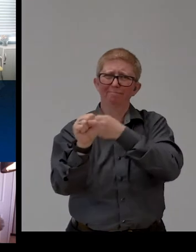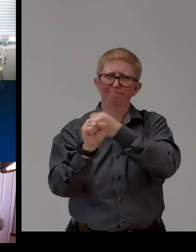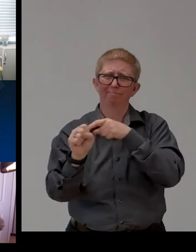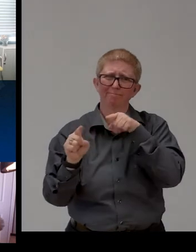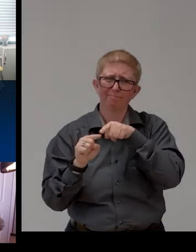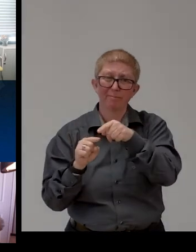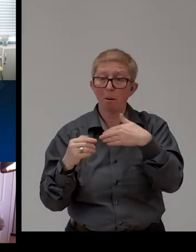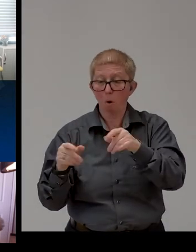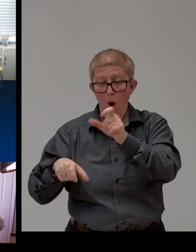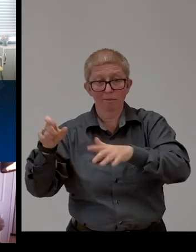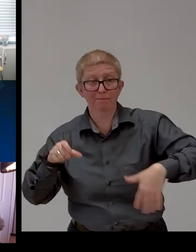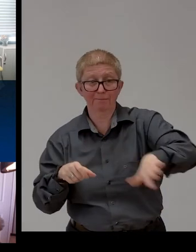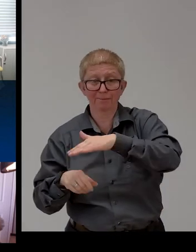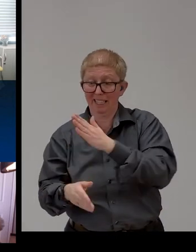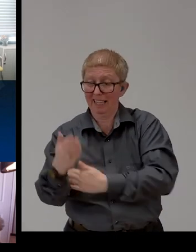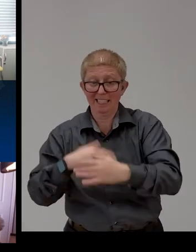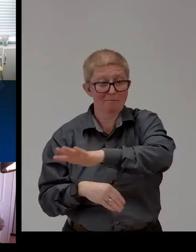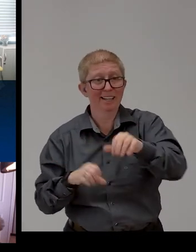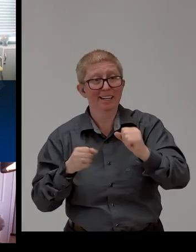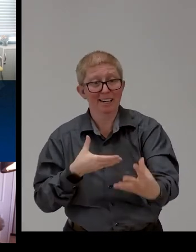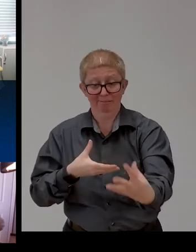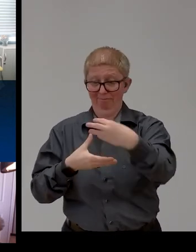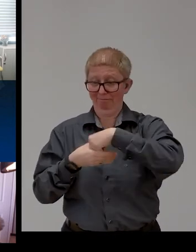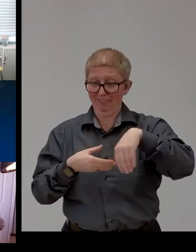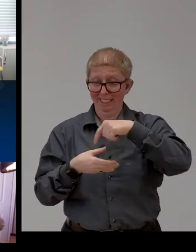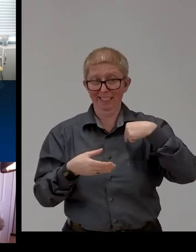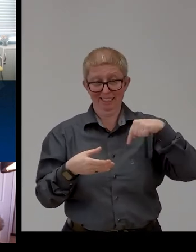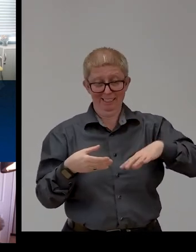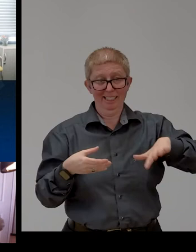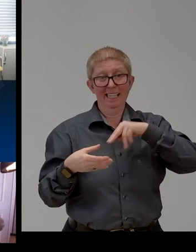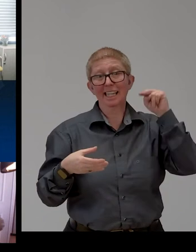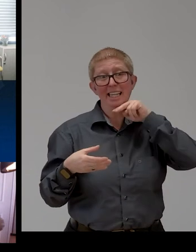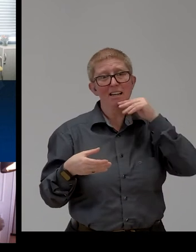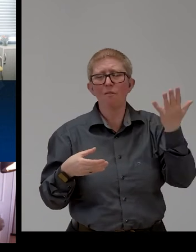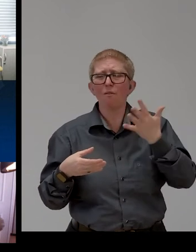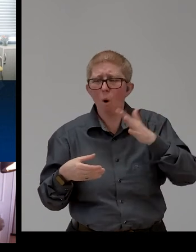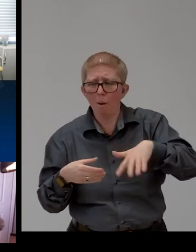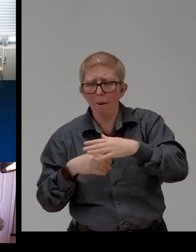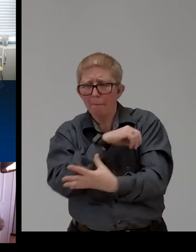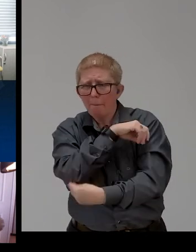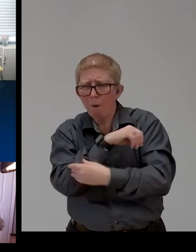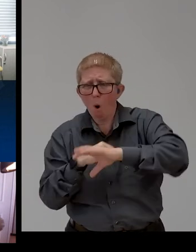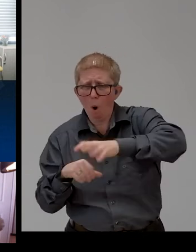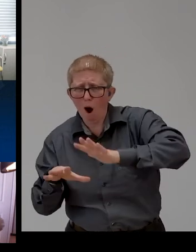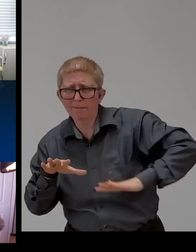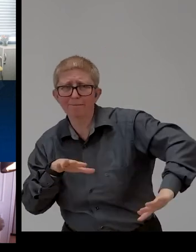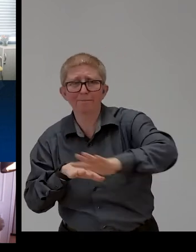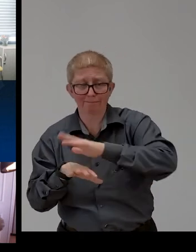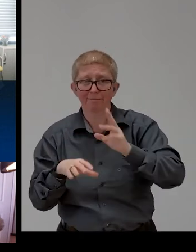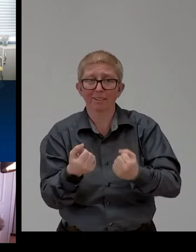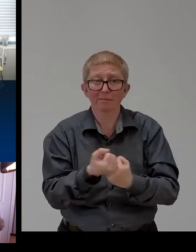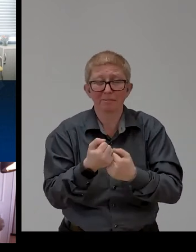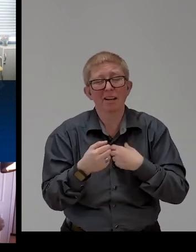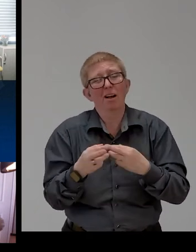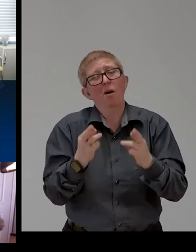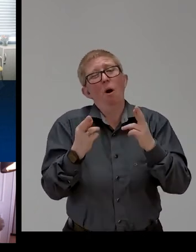with disability in Nigeria and other low- and middle-income countries. We will collectively shape our future and